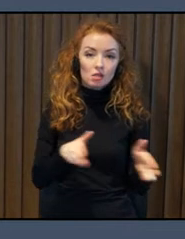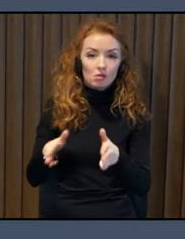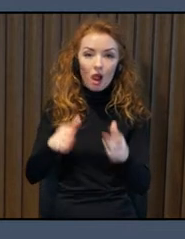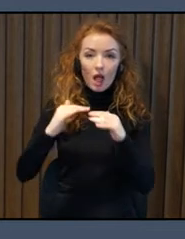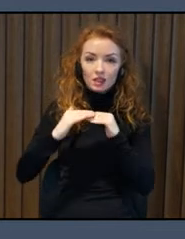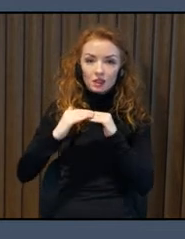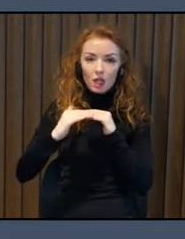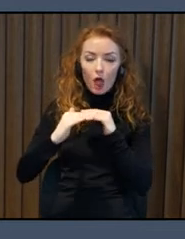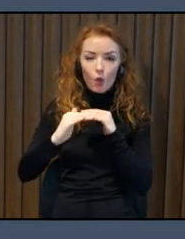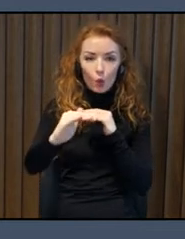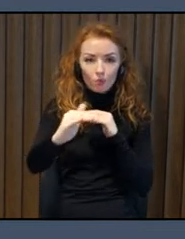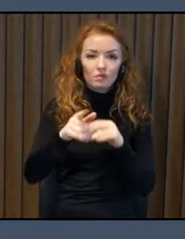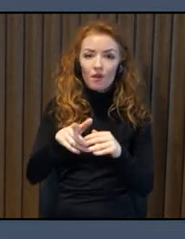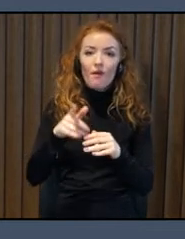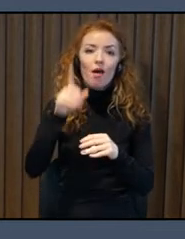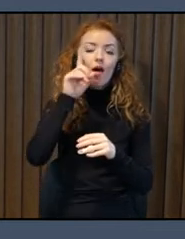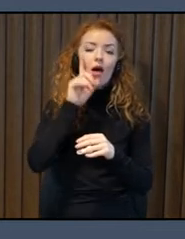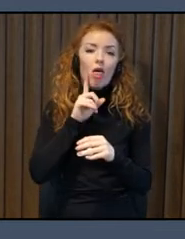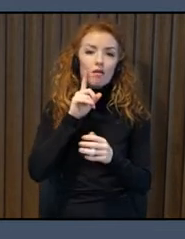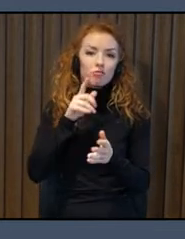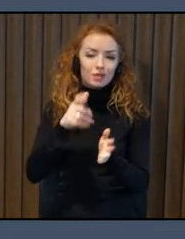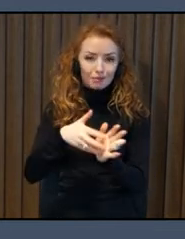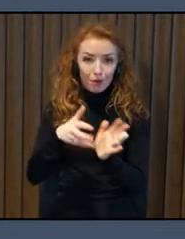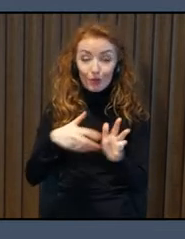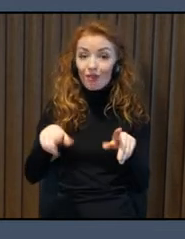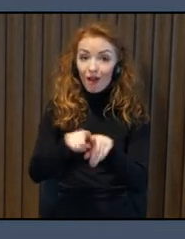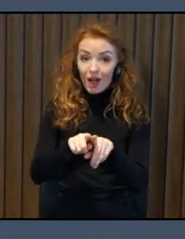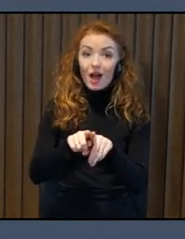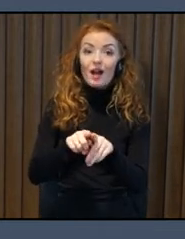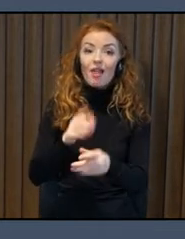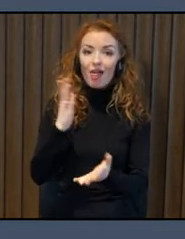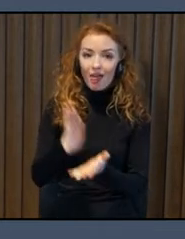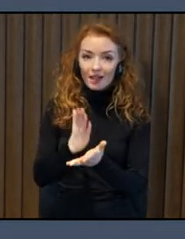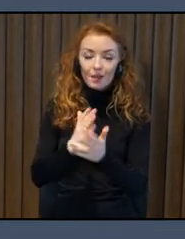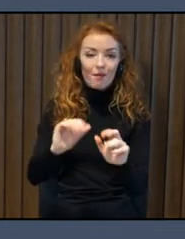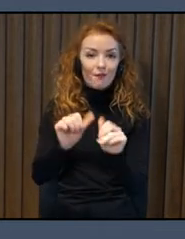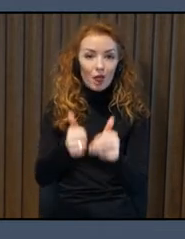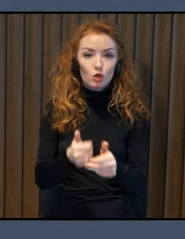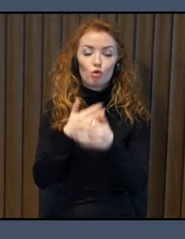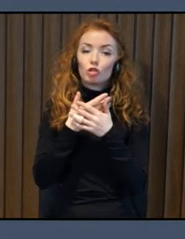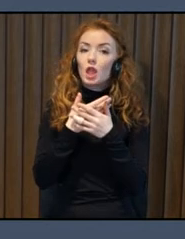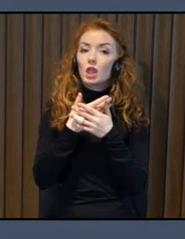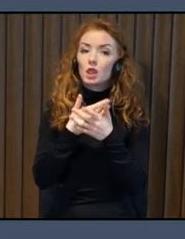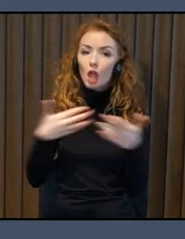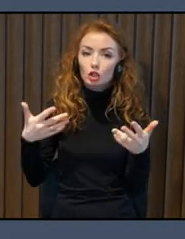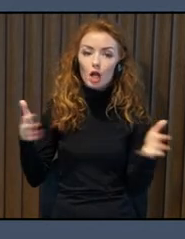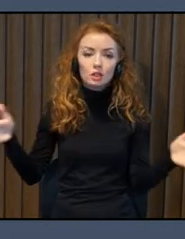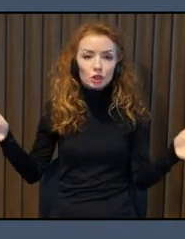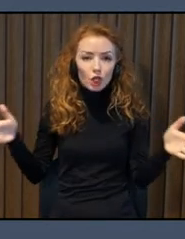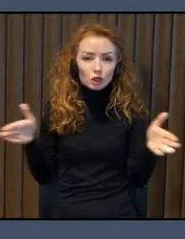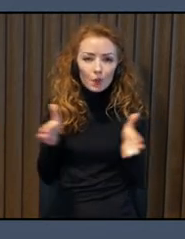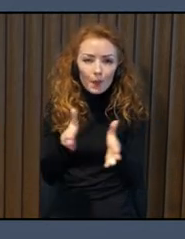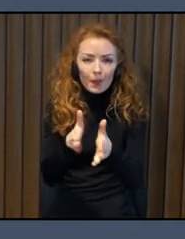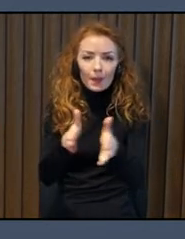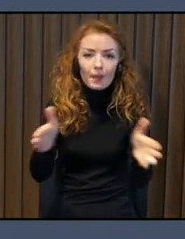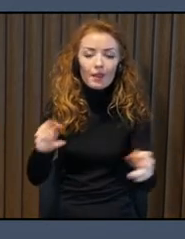few examples. As you can see, we have a long list. But when building according to one of these standard drawings, we make sure that